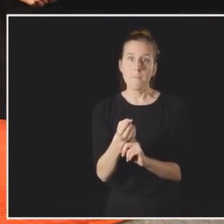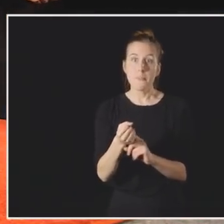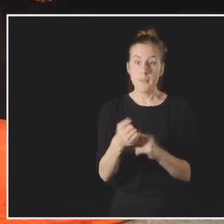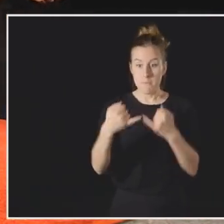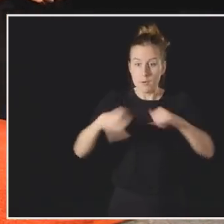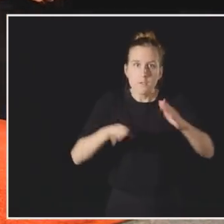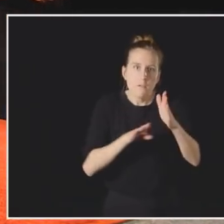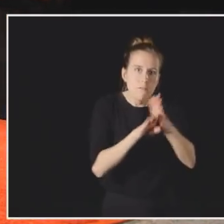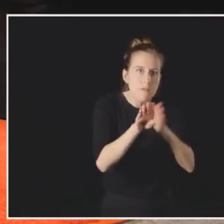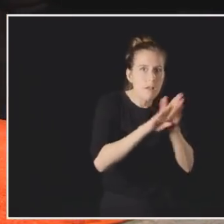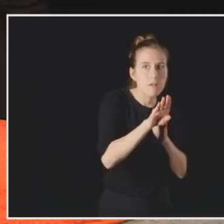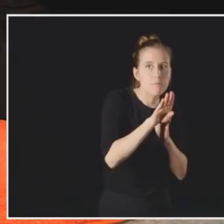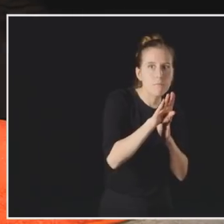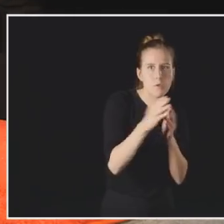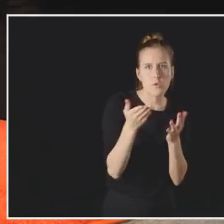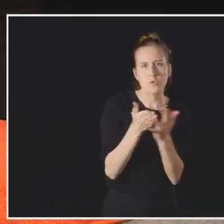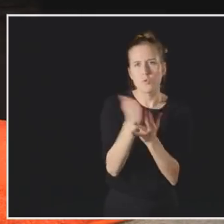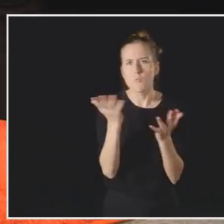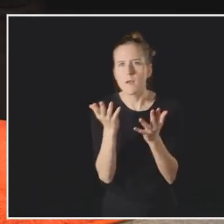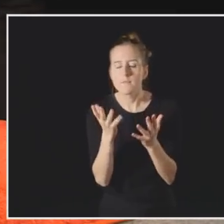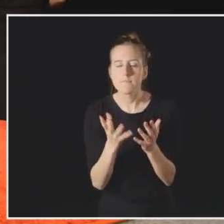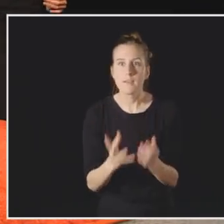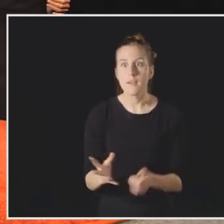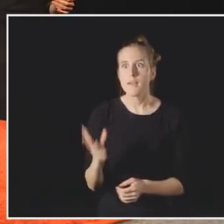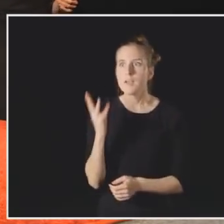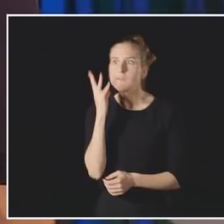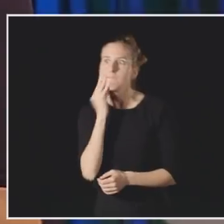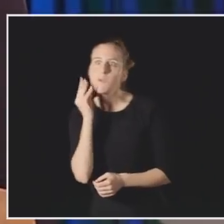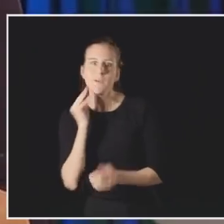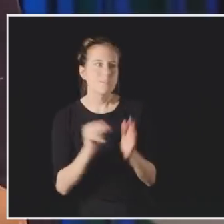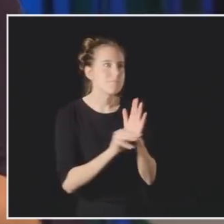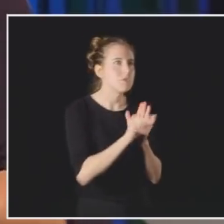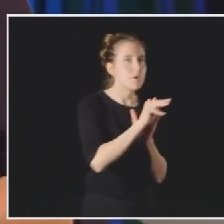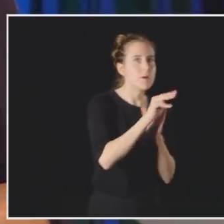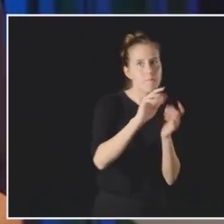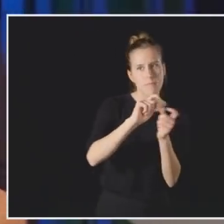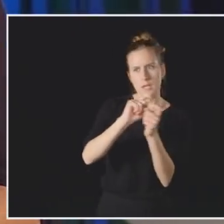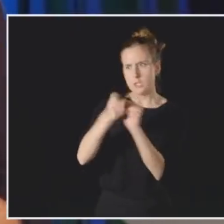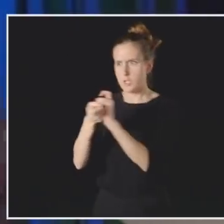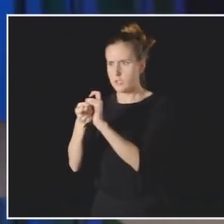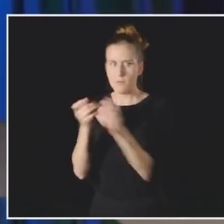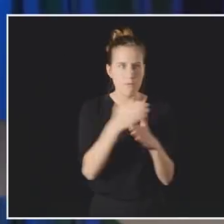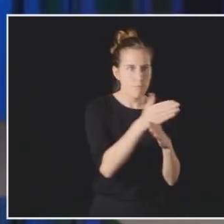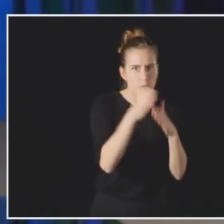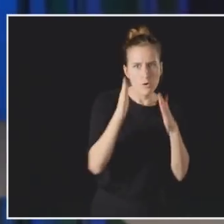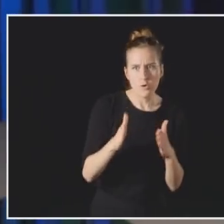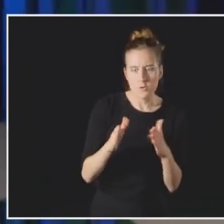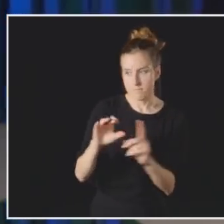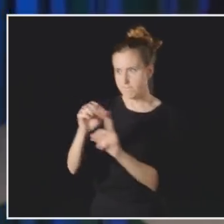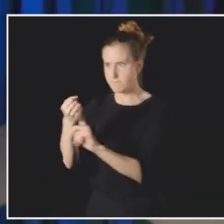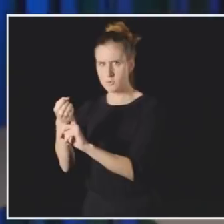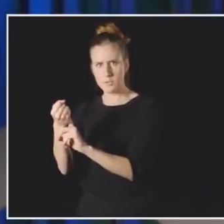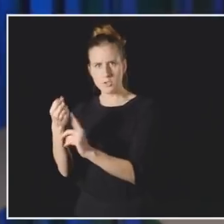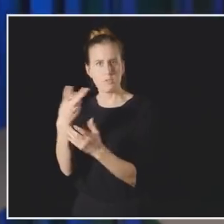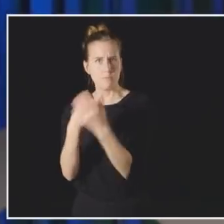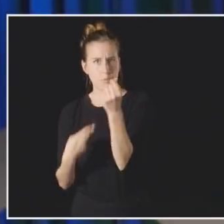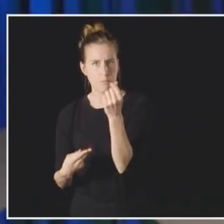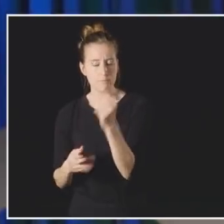We develop our boundaries through experience and maturity and they shift with partners and situations.